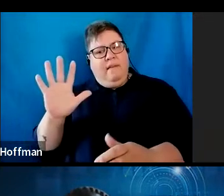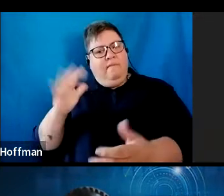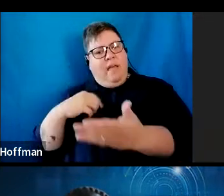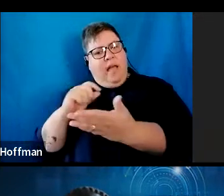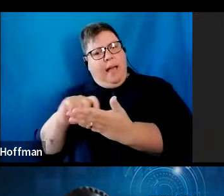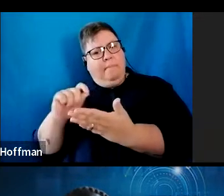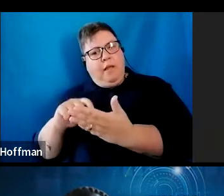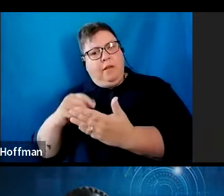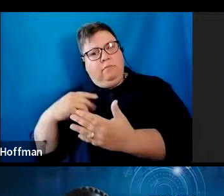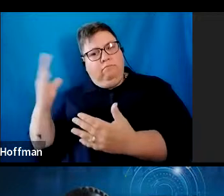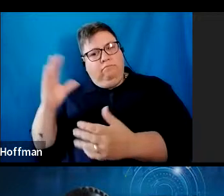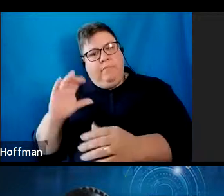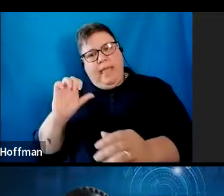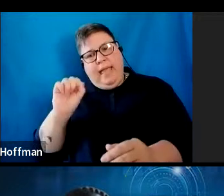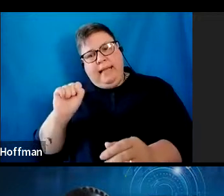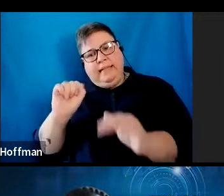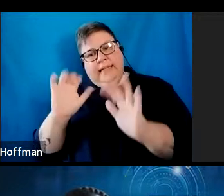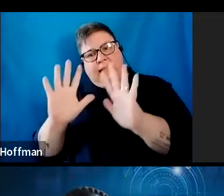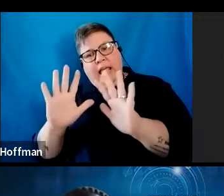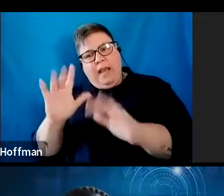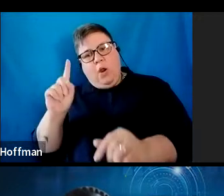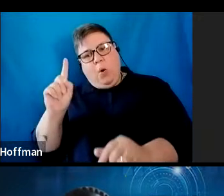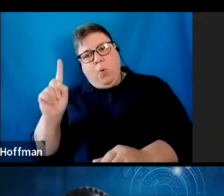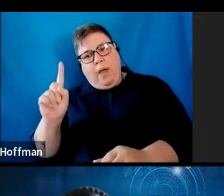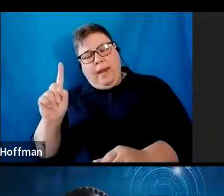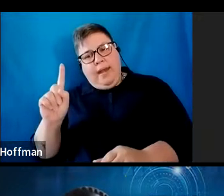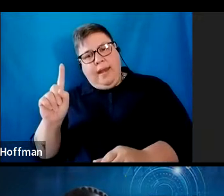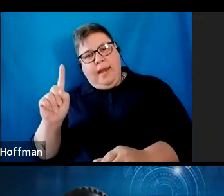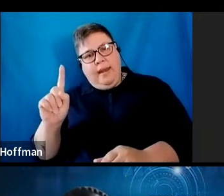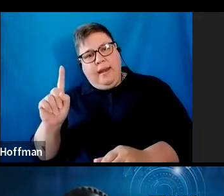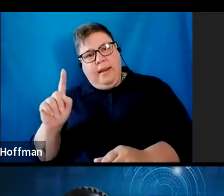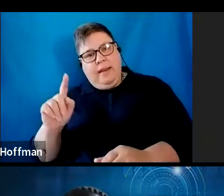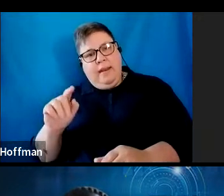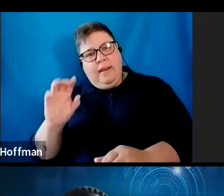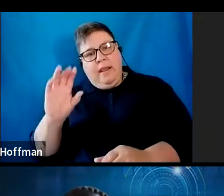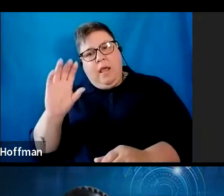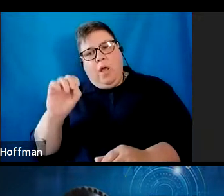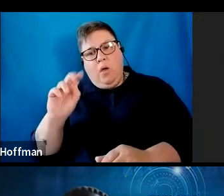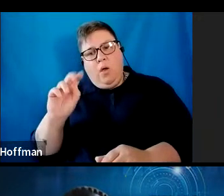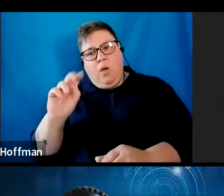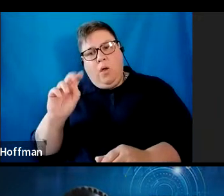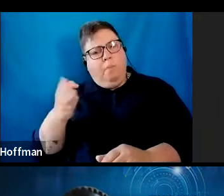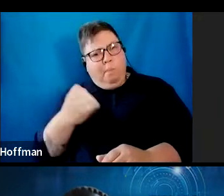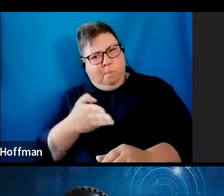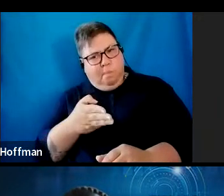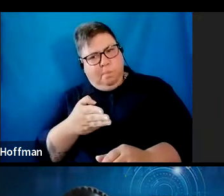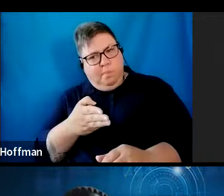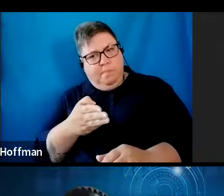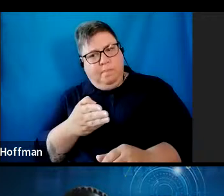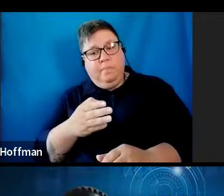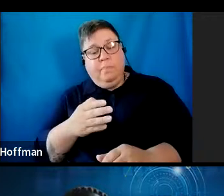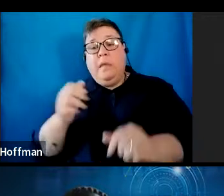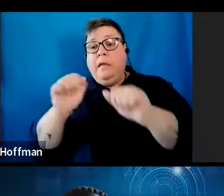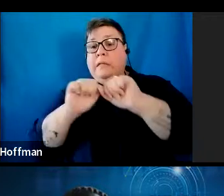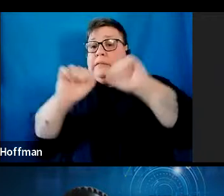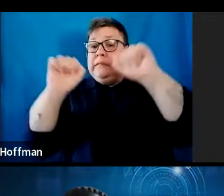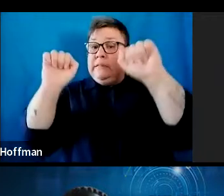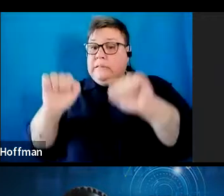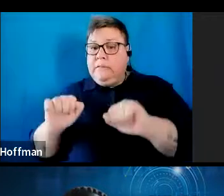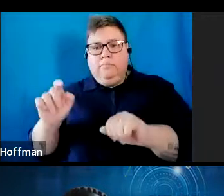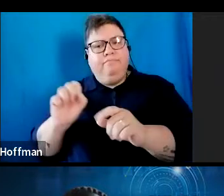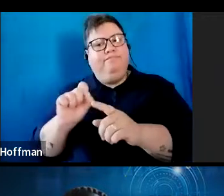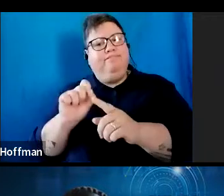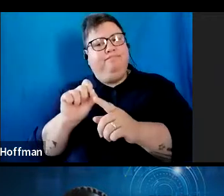Section 10102 is applicable. The system throws out an error